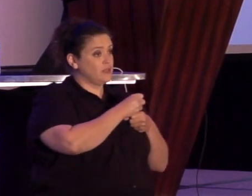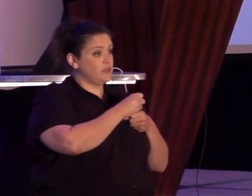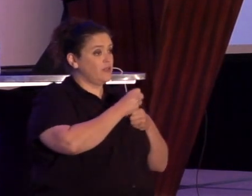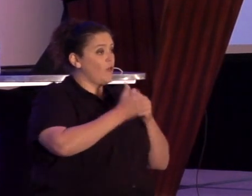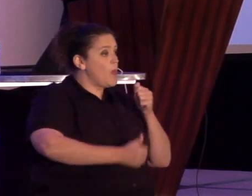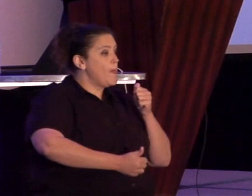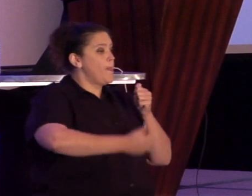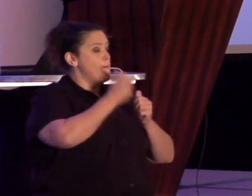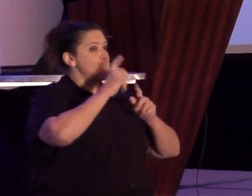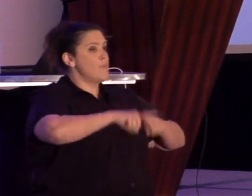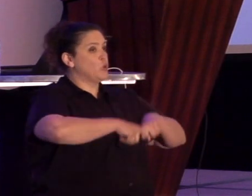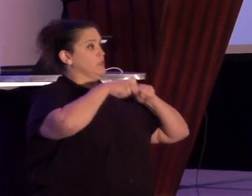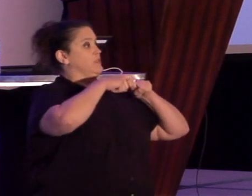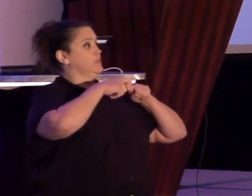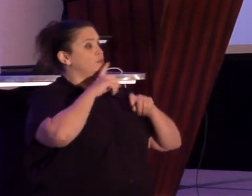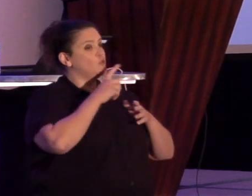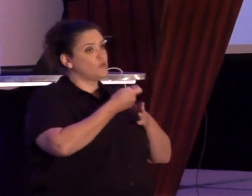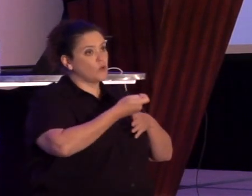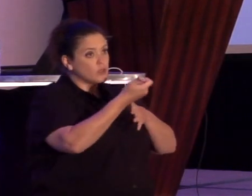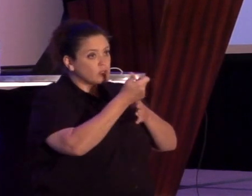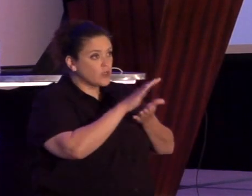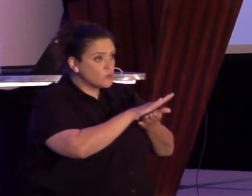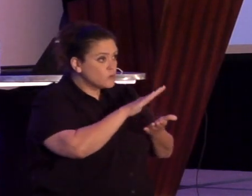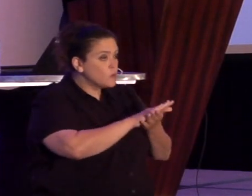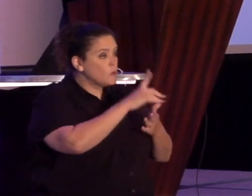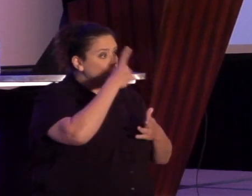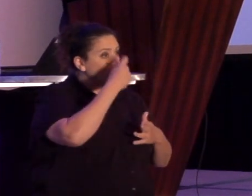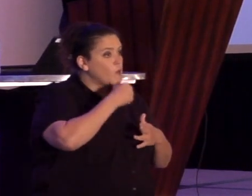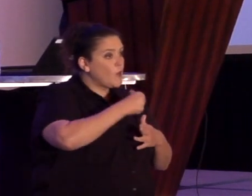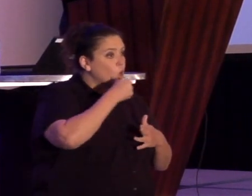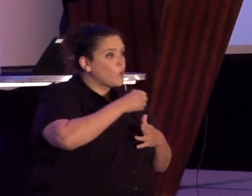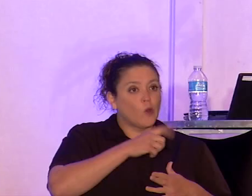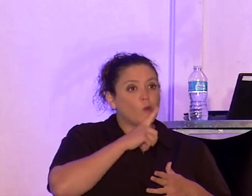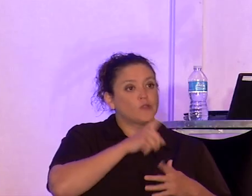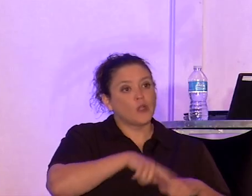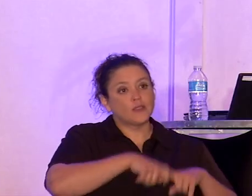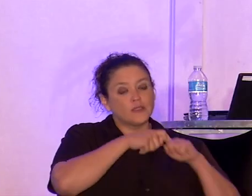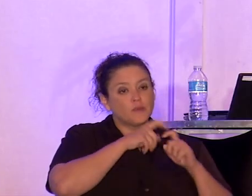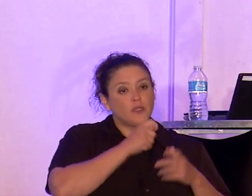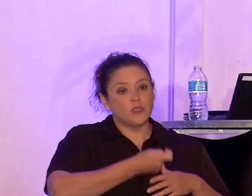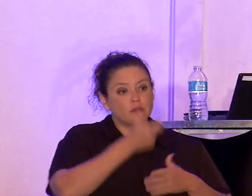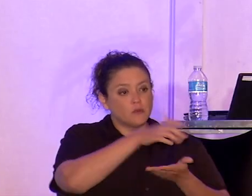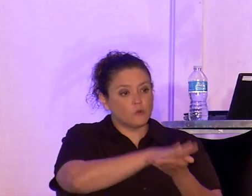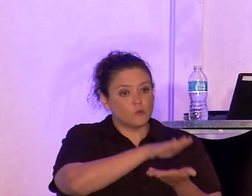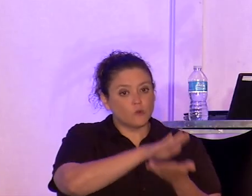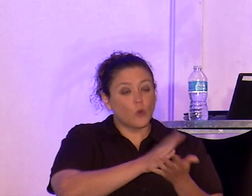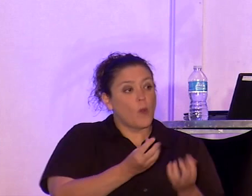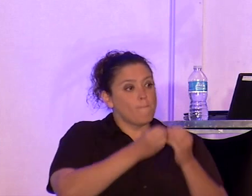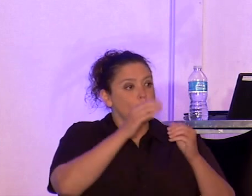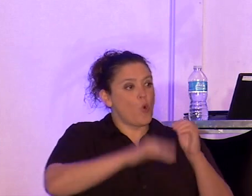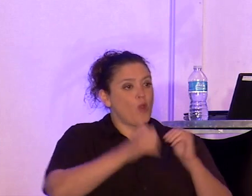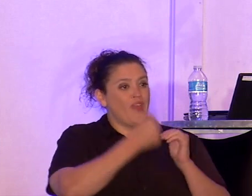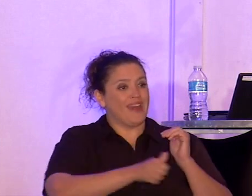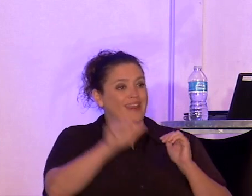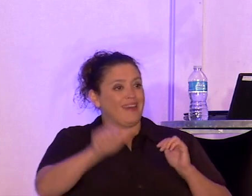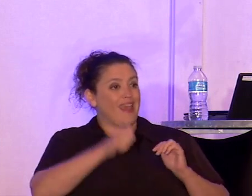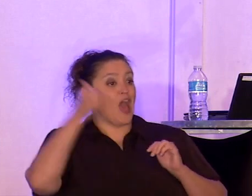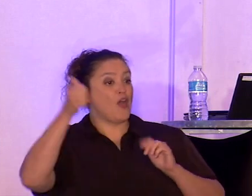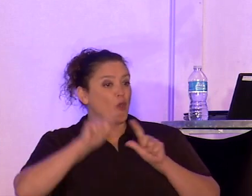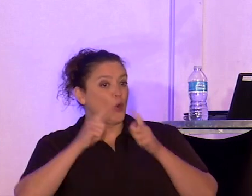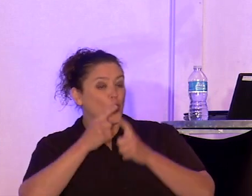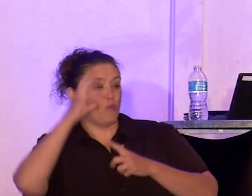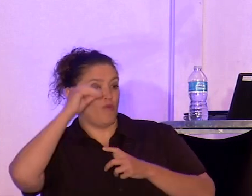suspensions and expulsions, and black girls are suspended and expelled more than any other group of boys